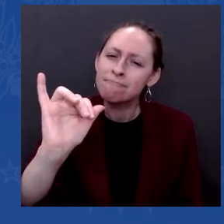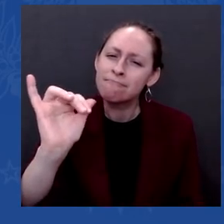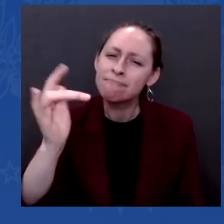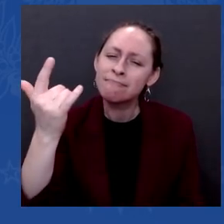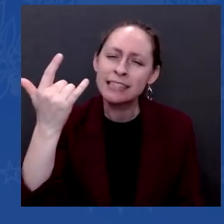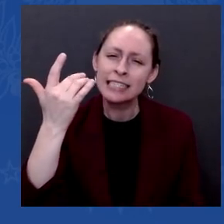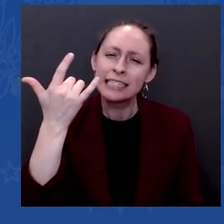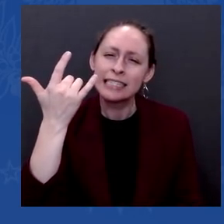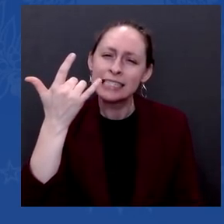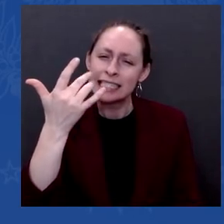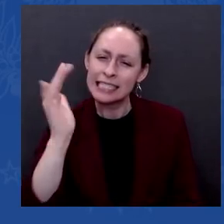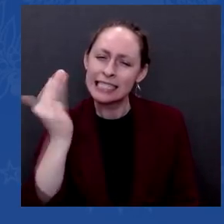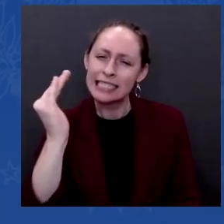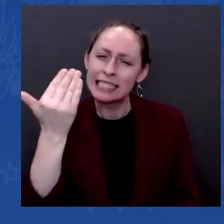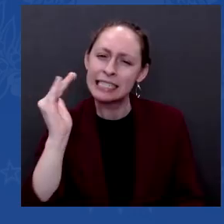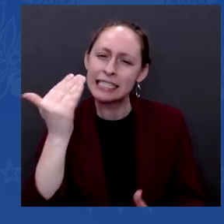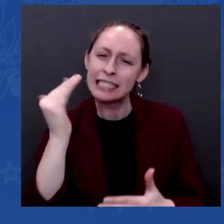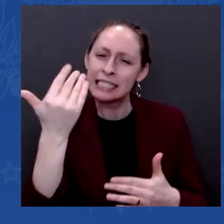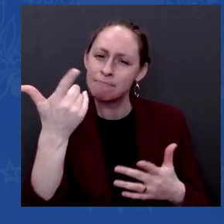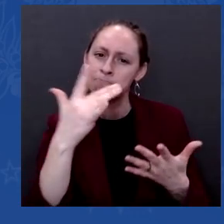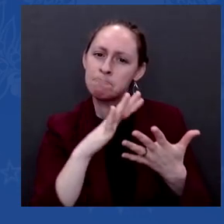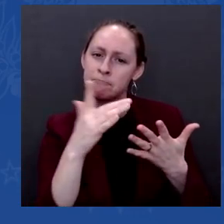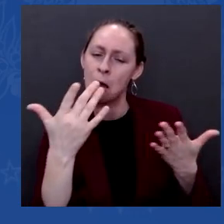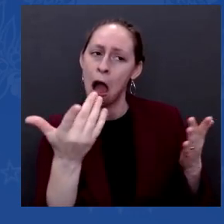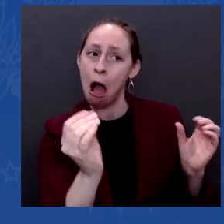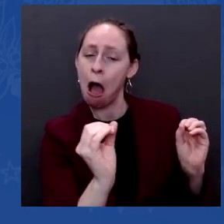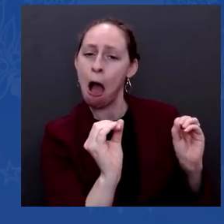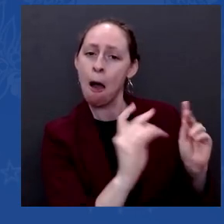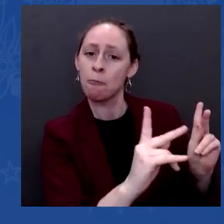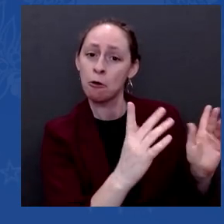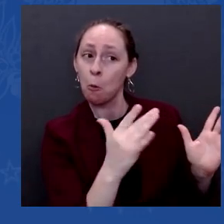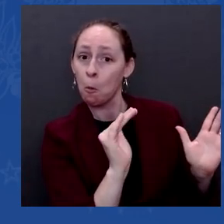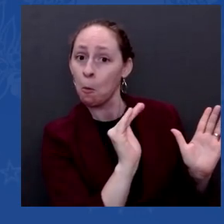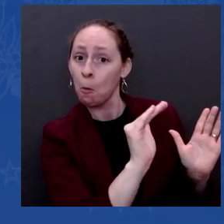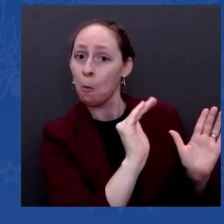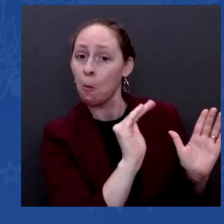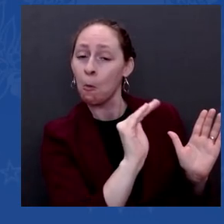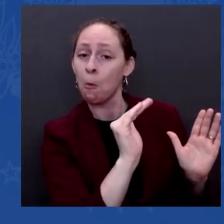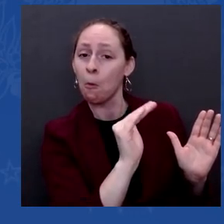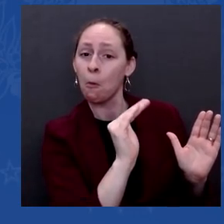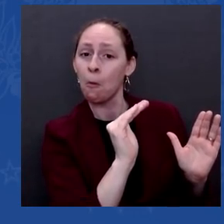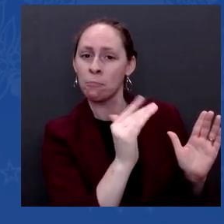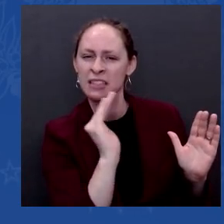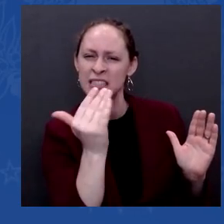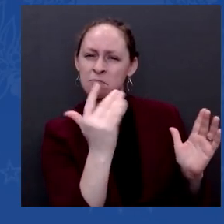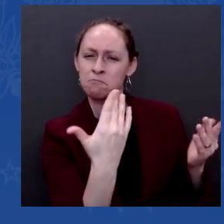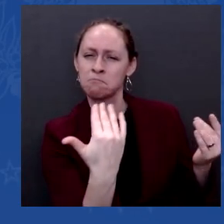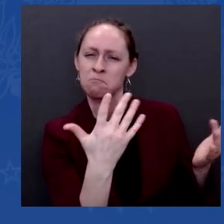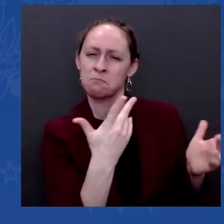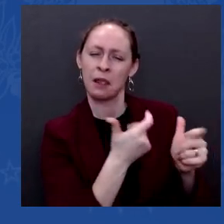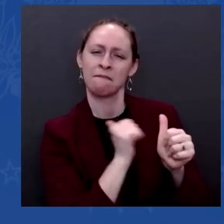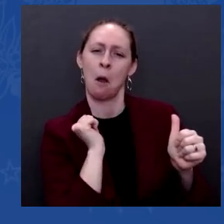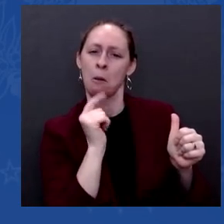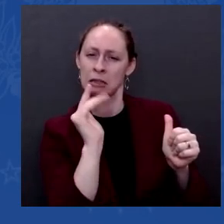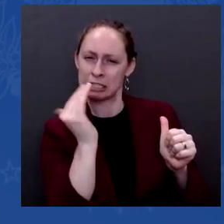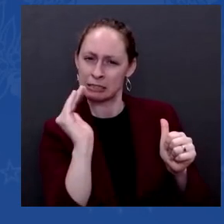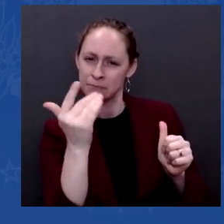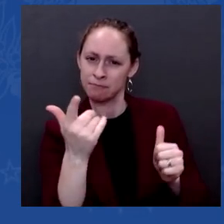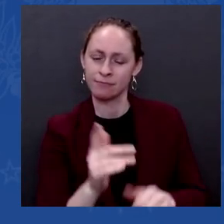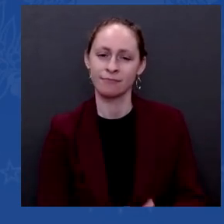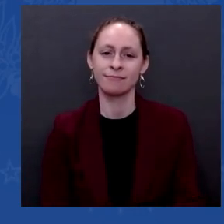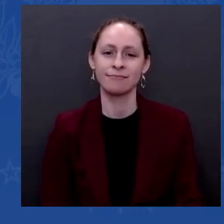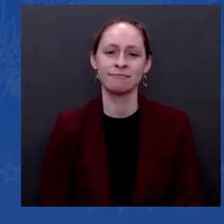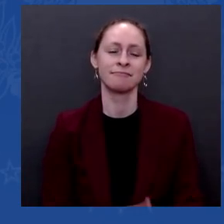like what it is is at least an informal assurance that NATO is not going to take in Ukraine